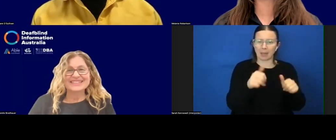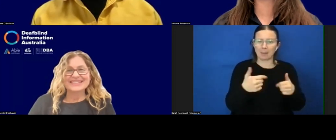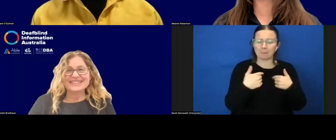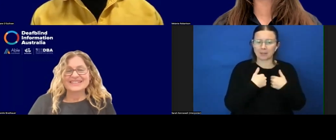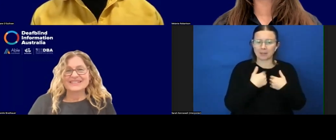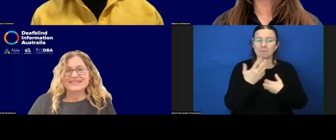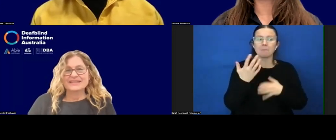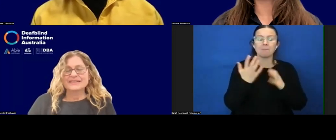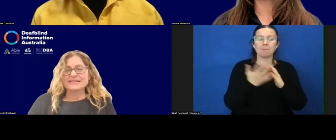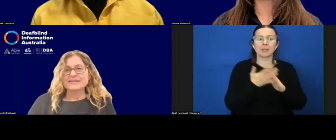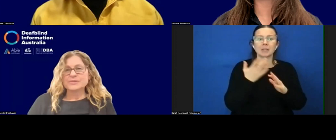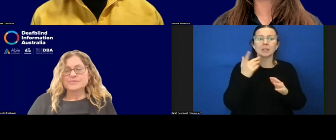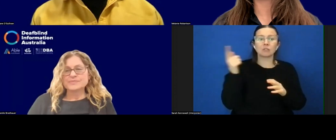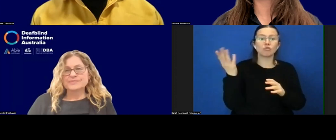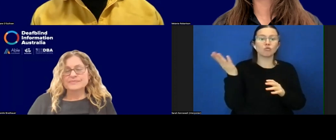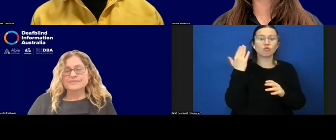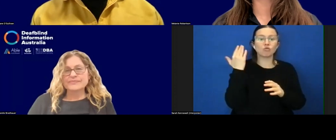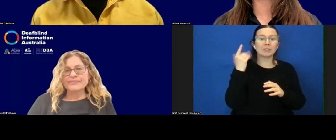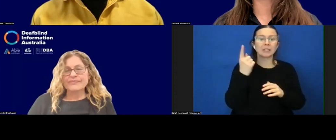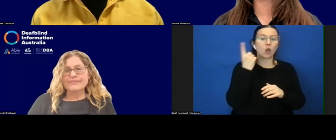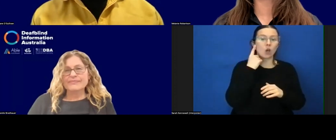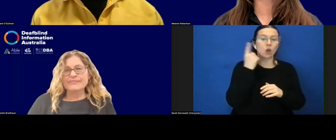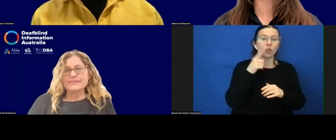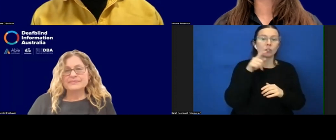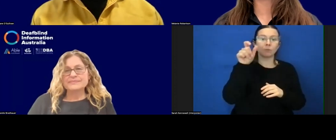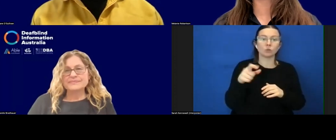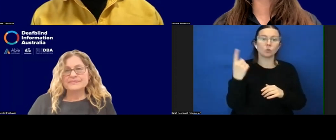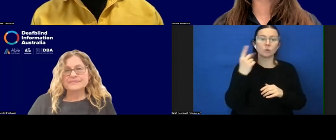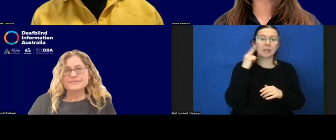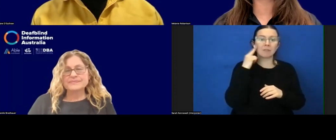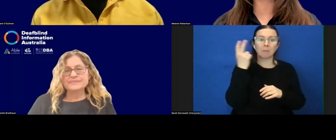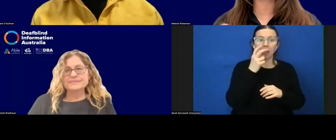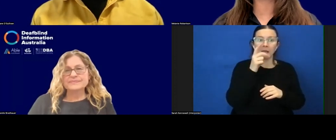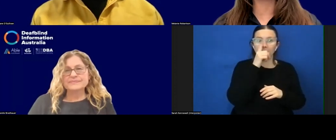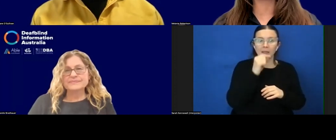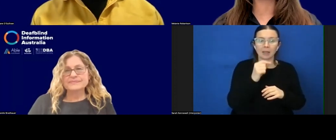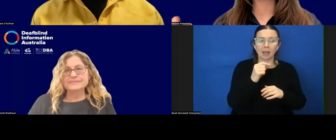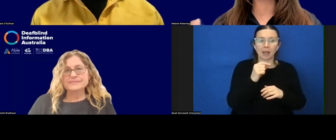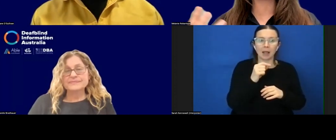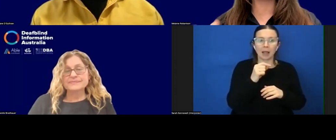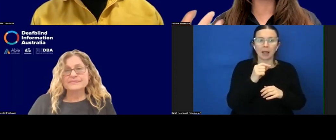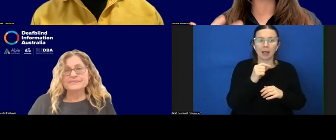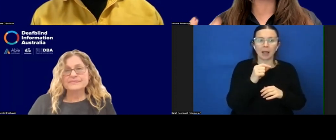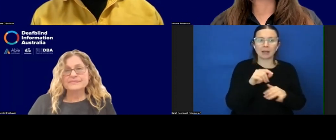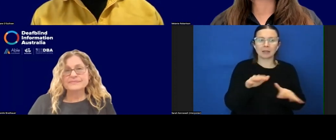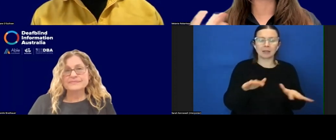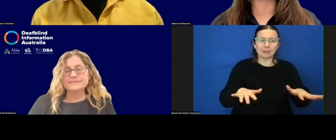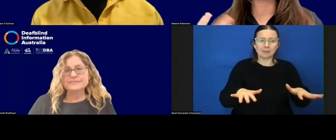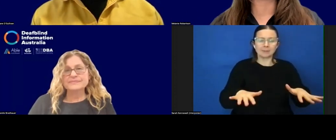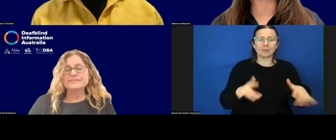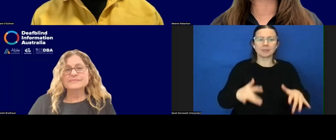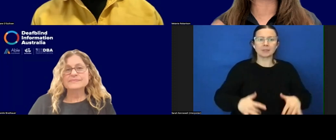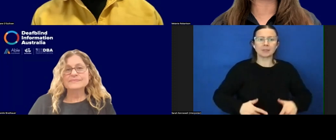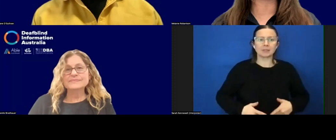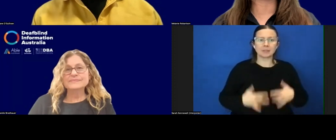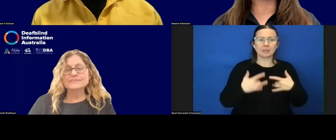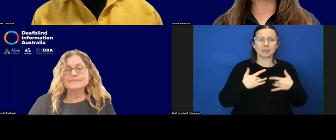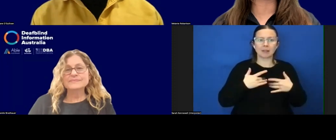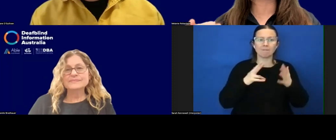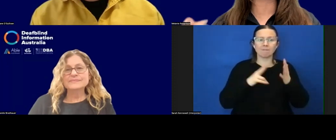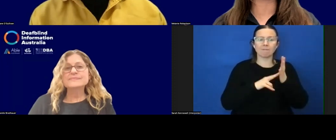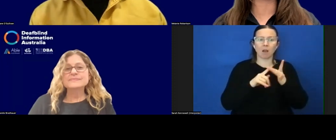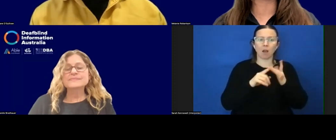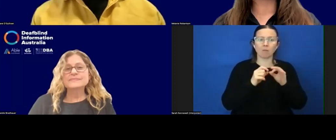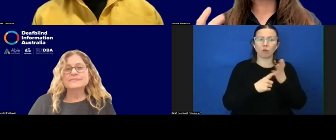recently heard that a person with deaf blindness can perhaps sense, get a sense of vibration or their